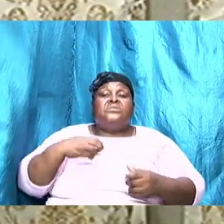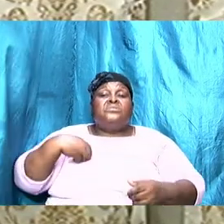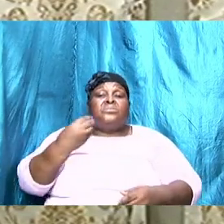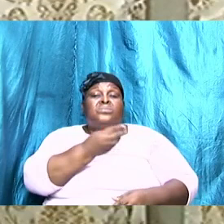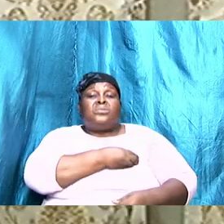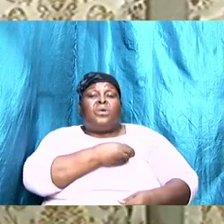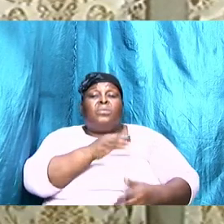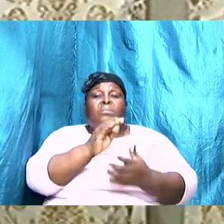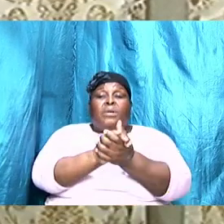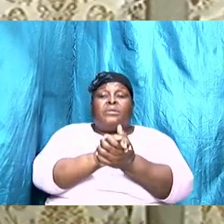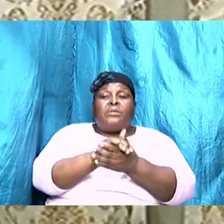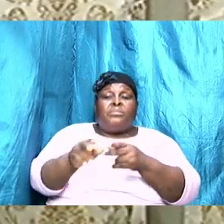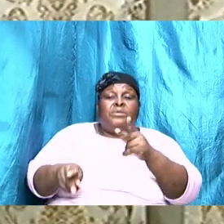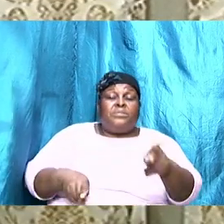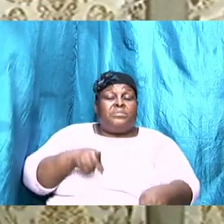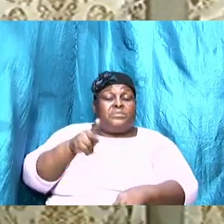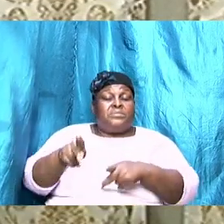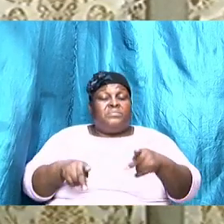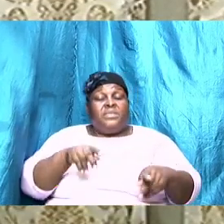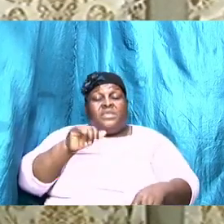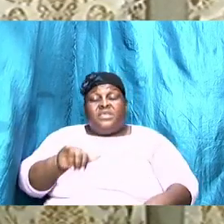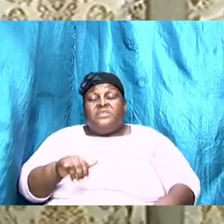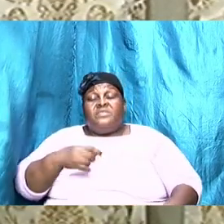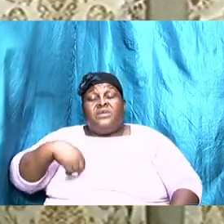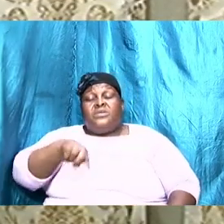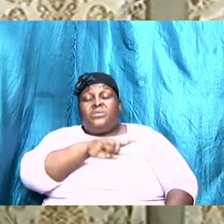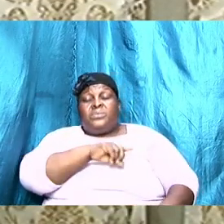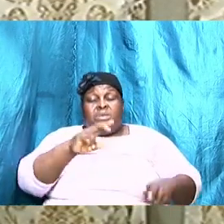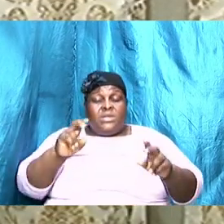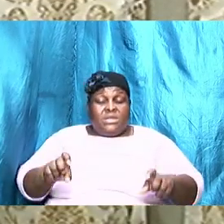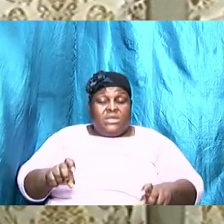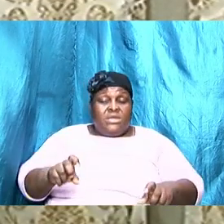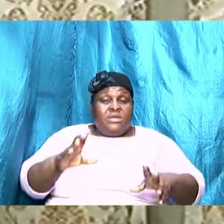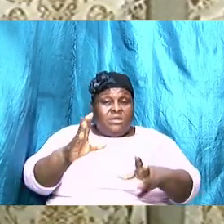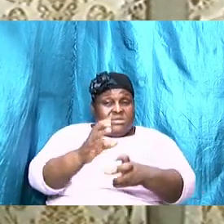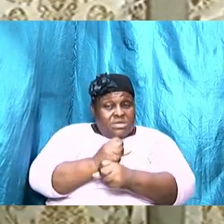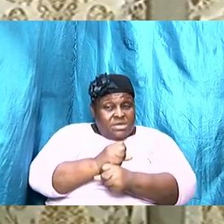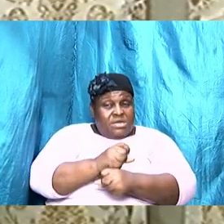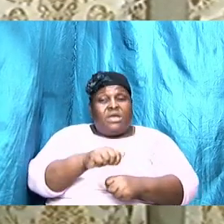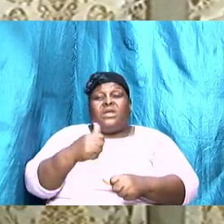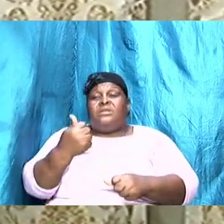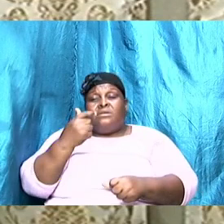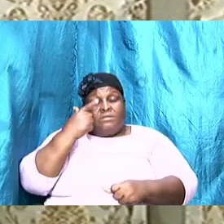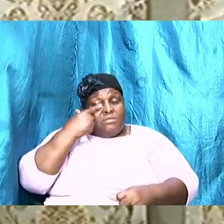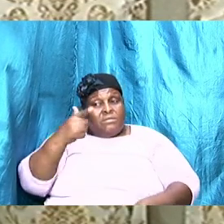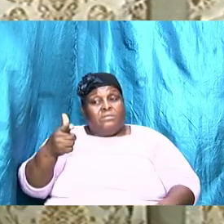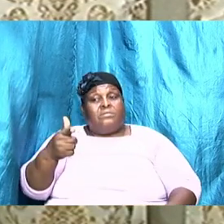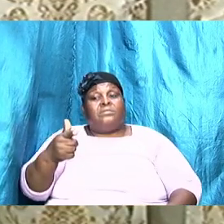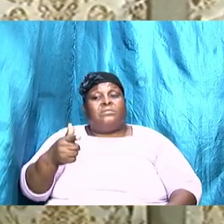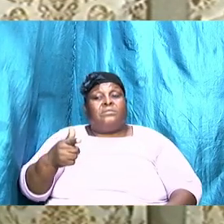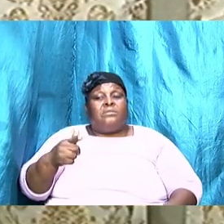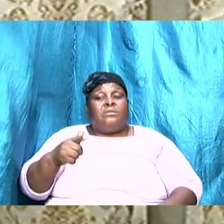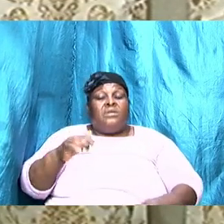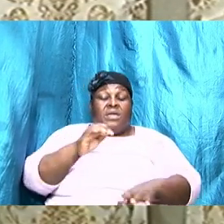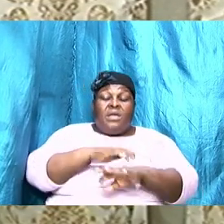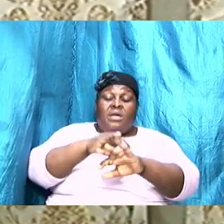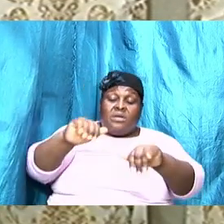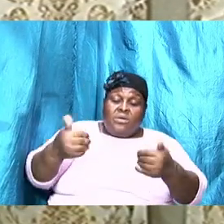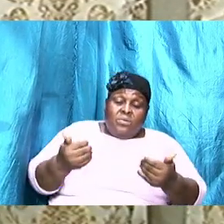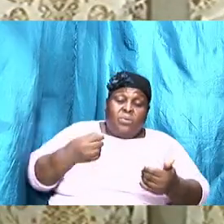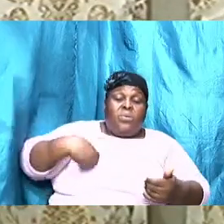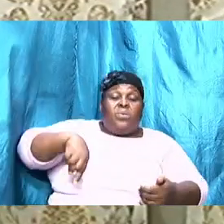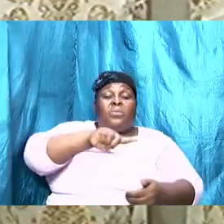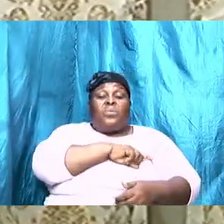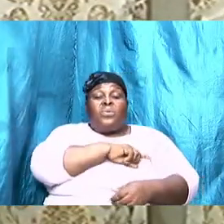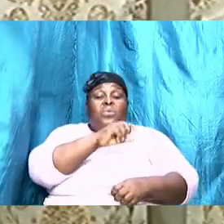people that we need to take another look at how we